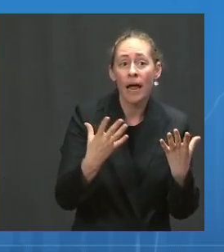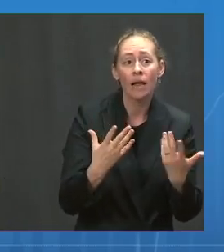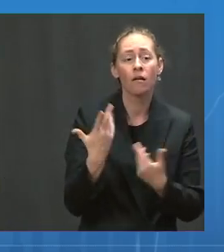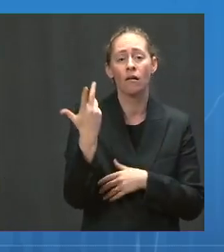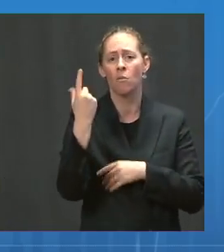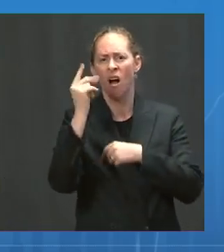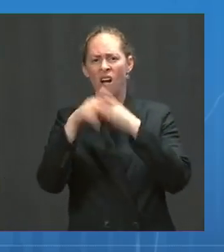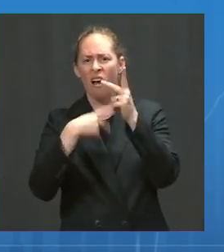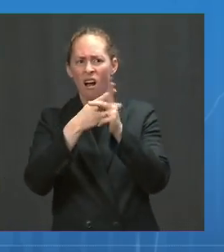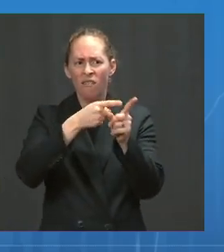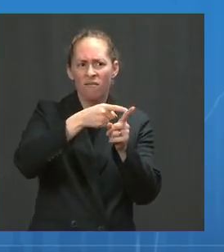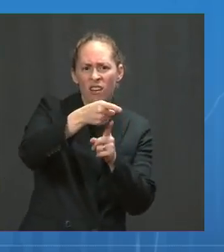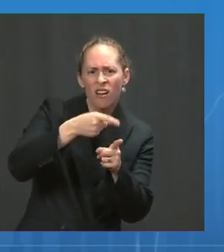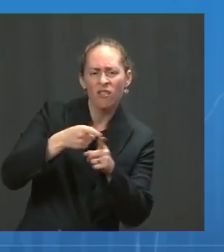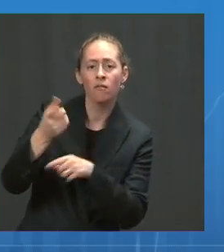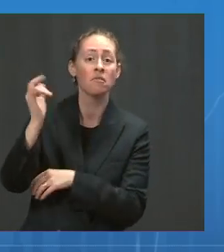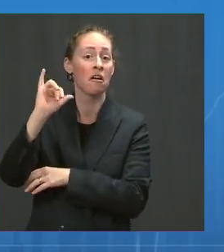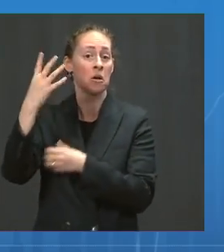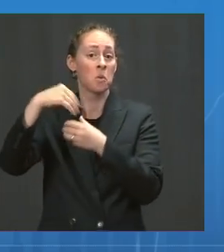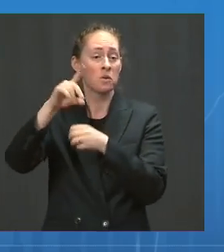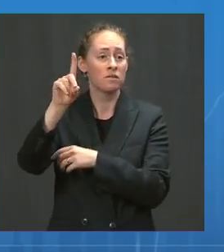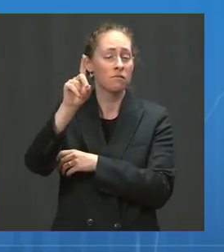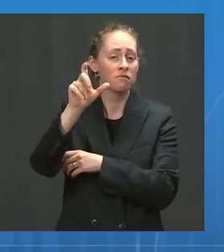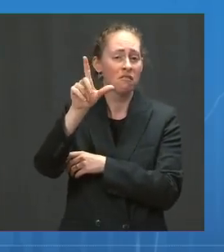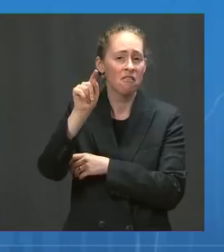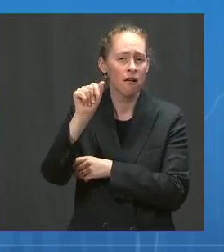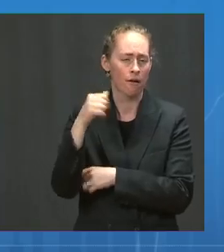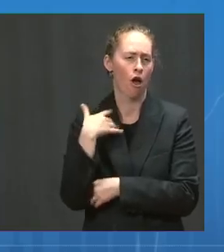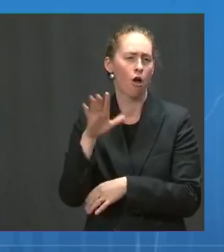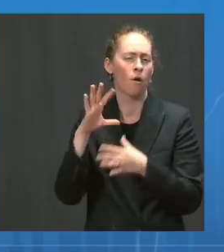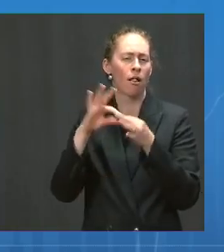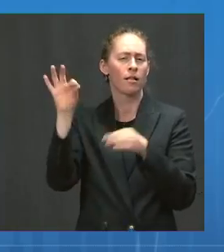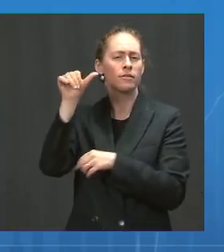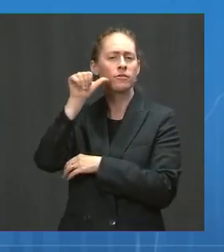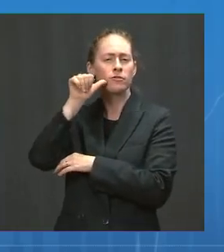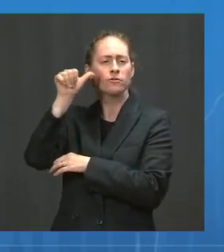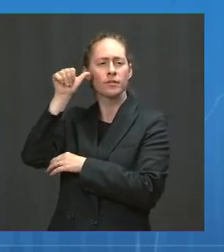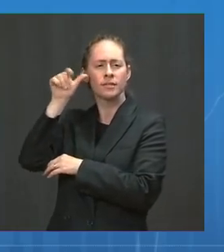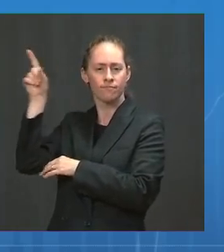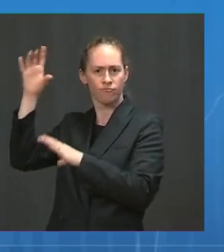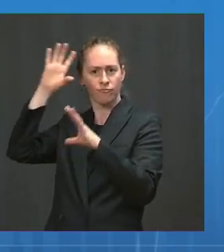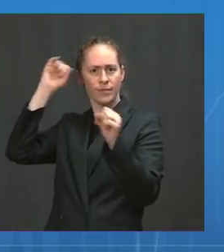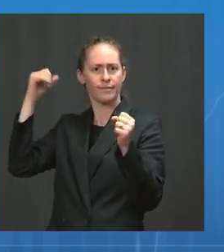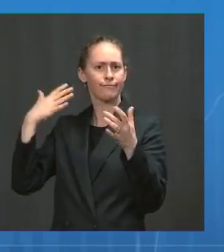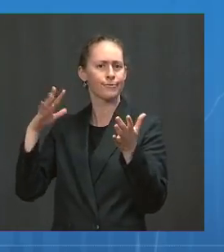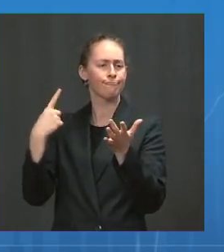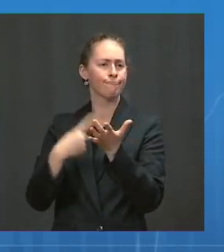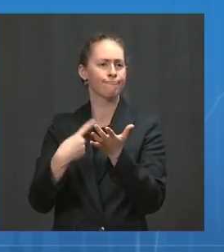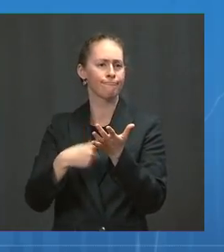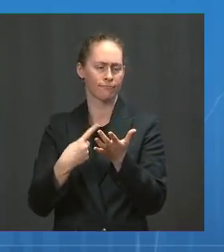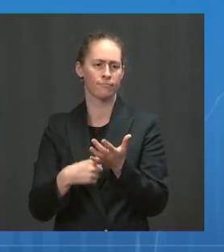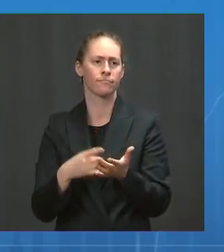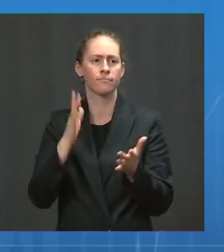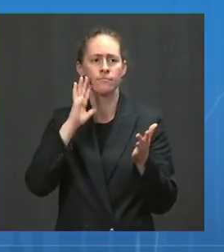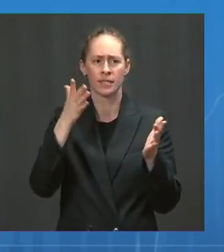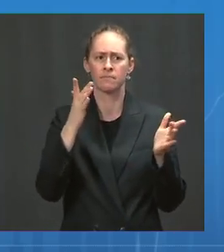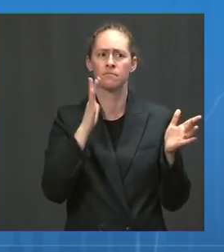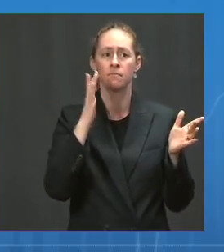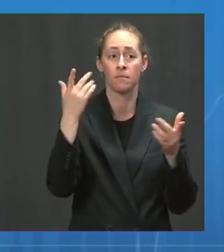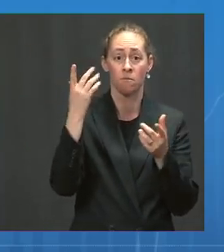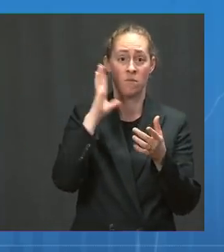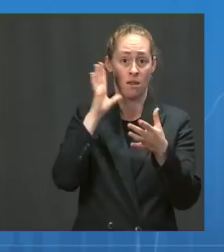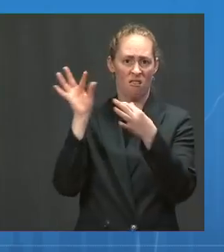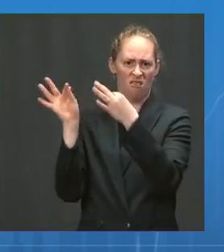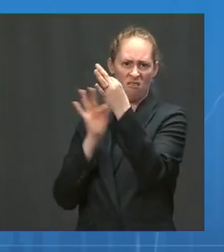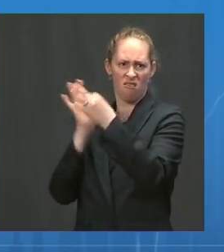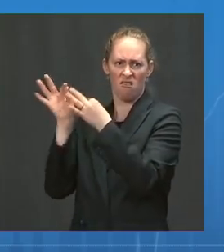variant. As you heard yesterday, the President said that we will be planning to update him in the